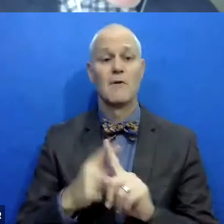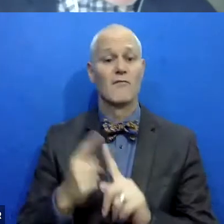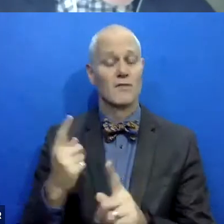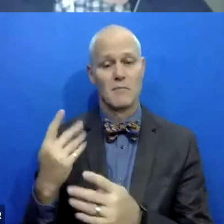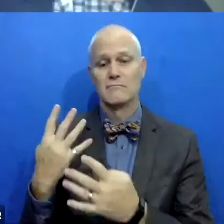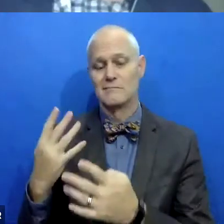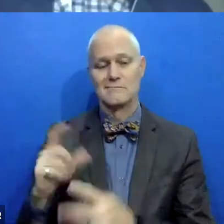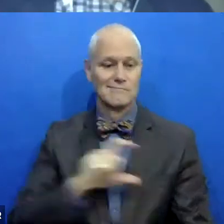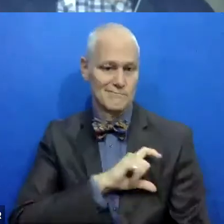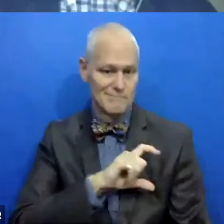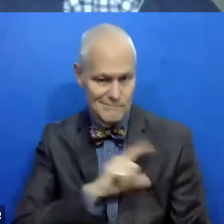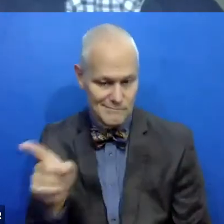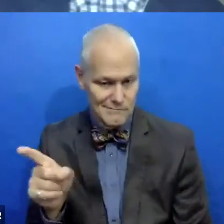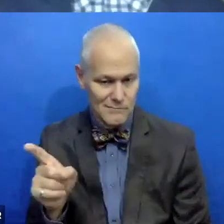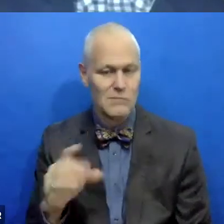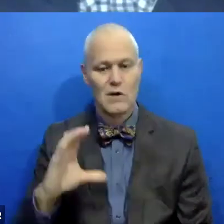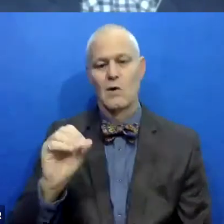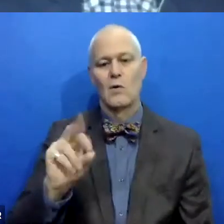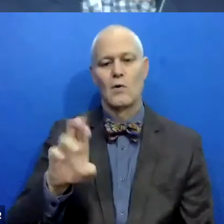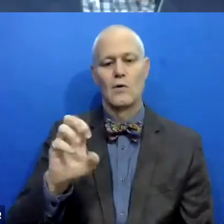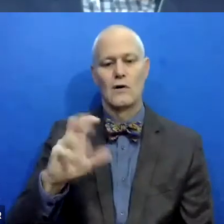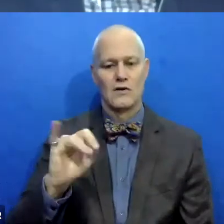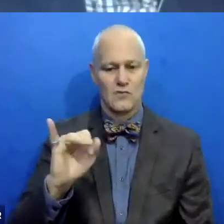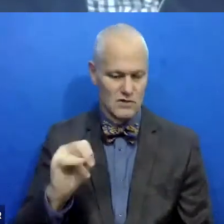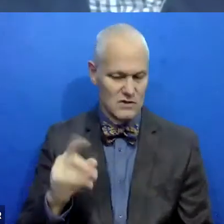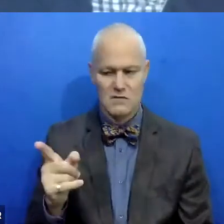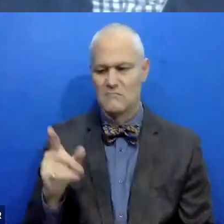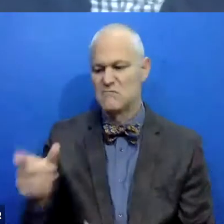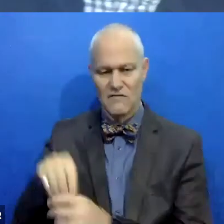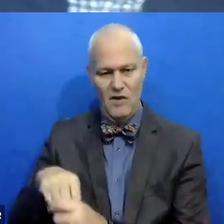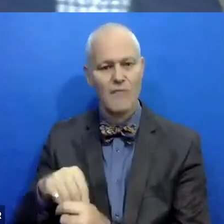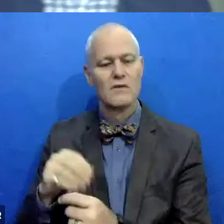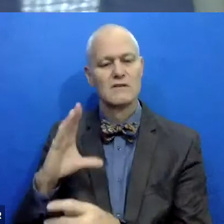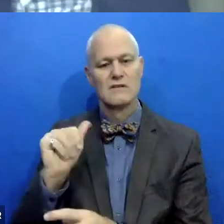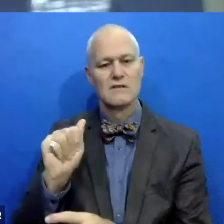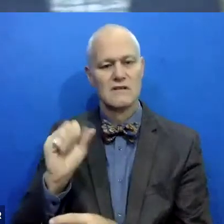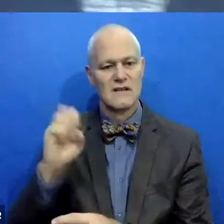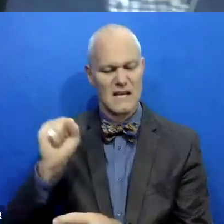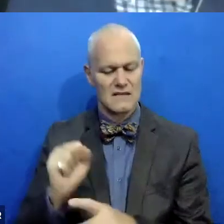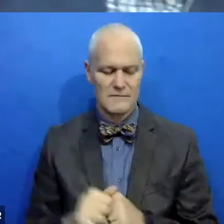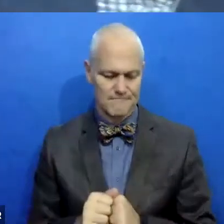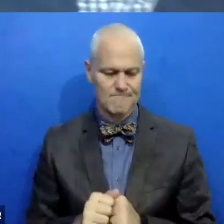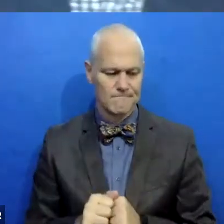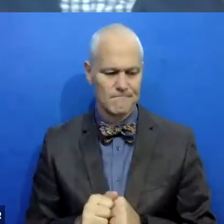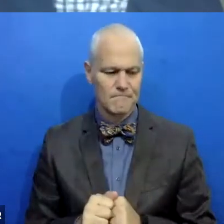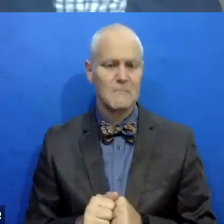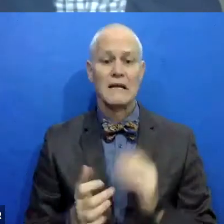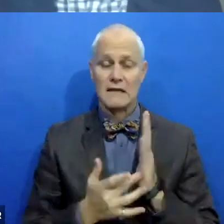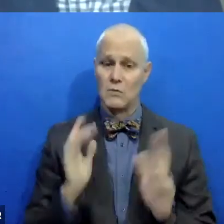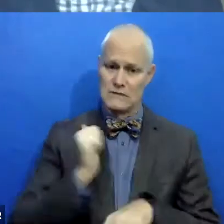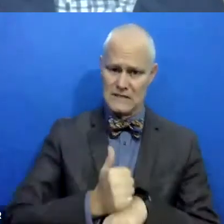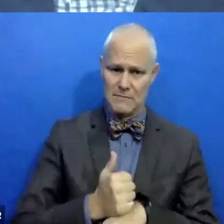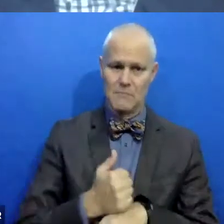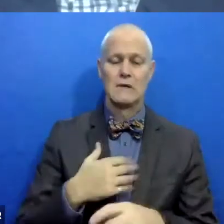other folks, uh, who are involved in cases. Uh, technically we are set up that we would accept referrals